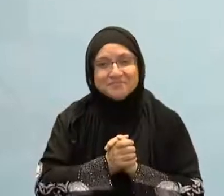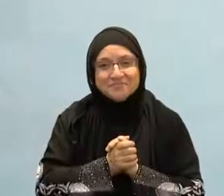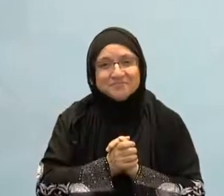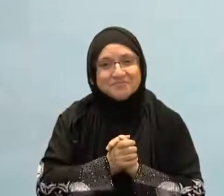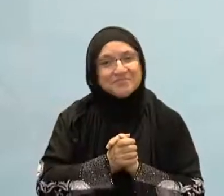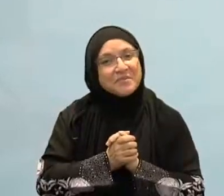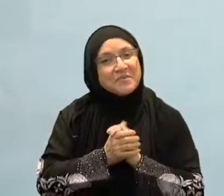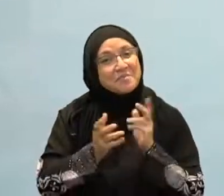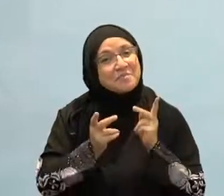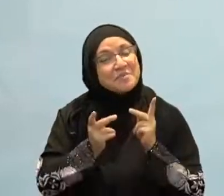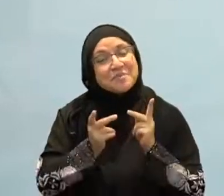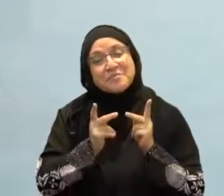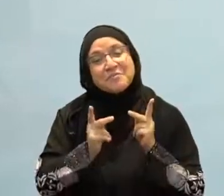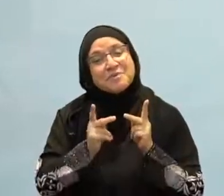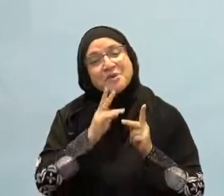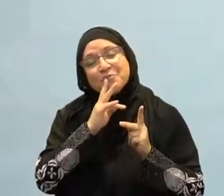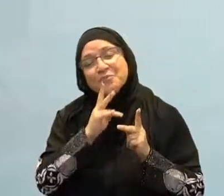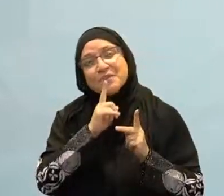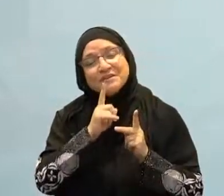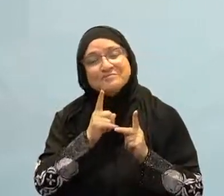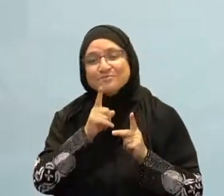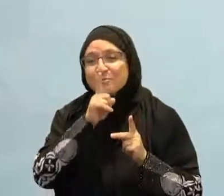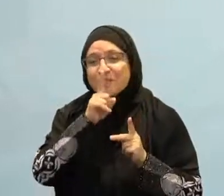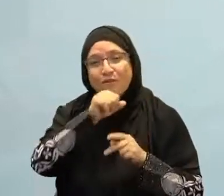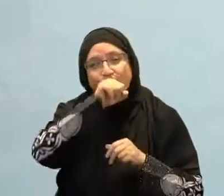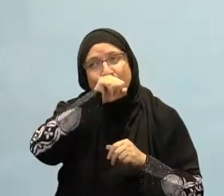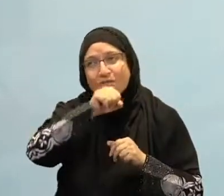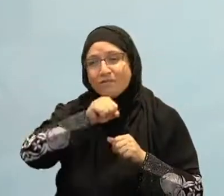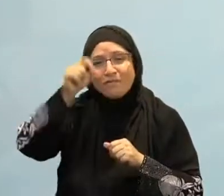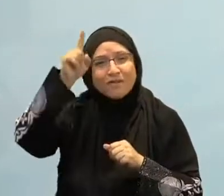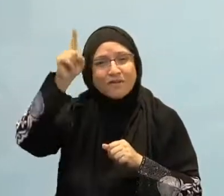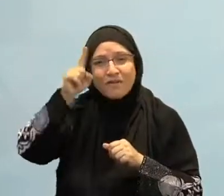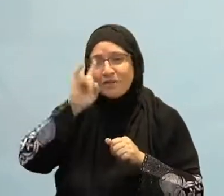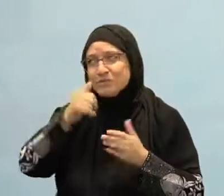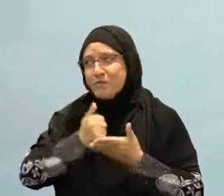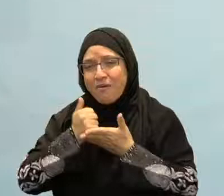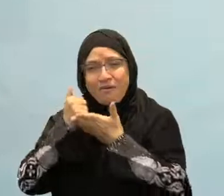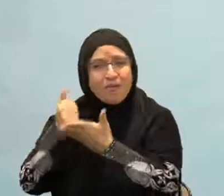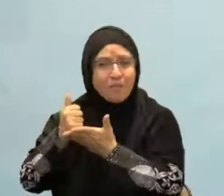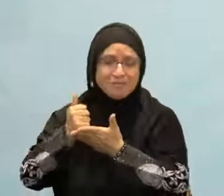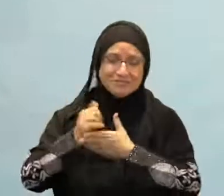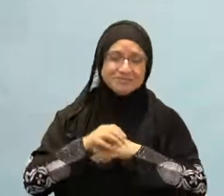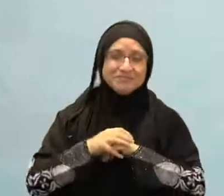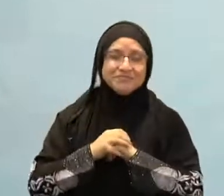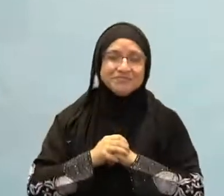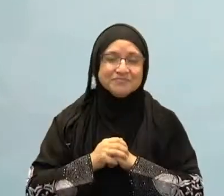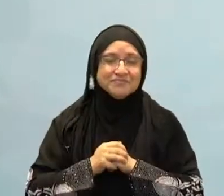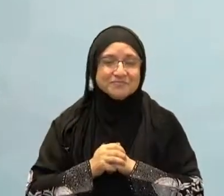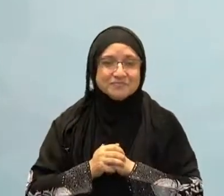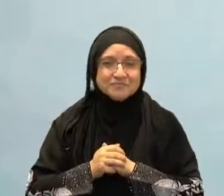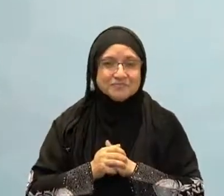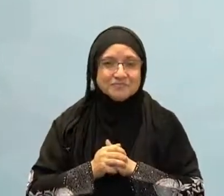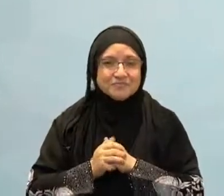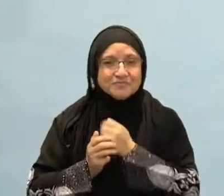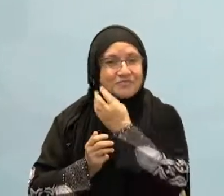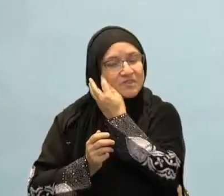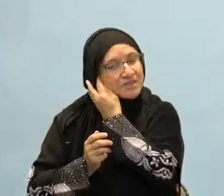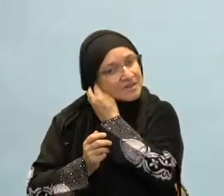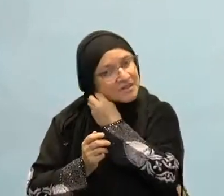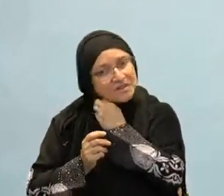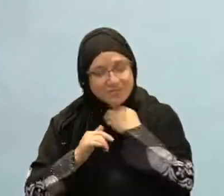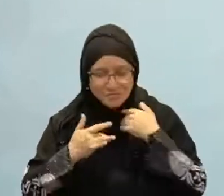to be from those who are muhibb of Allah, those who really love Allah subhanahu wa ta'ala. That's that only time, no distractions.